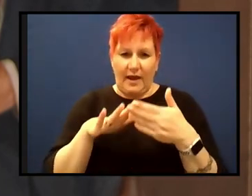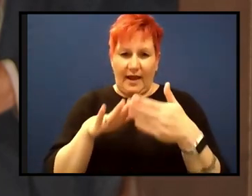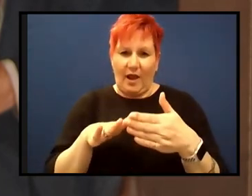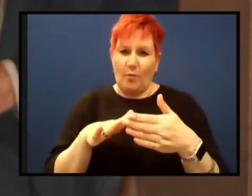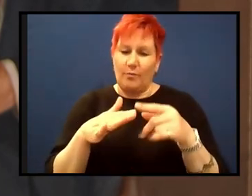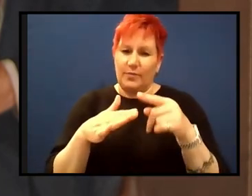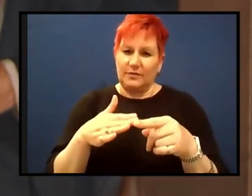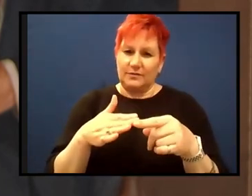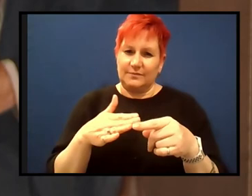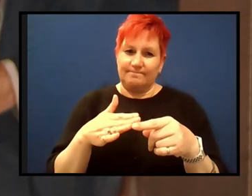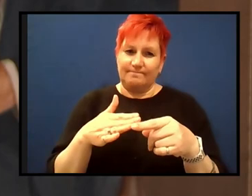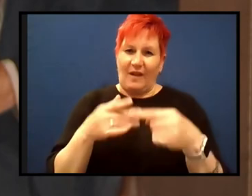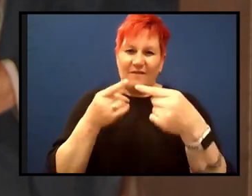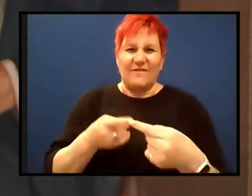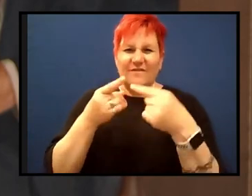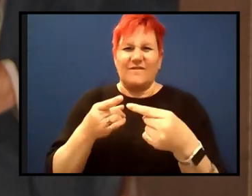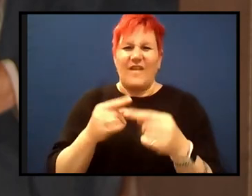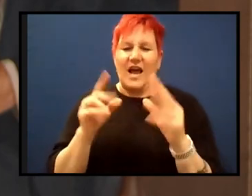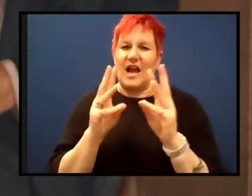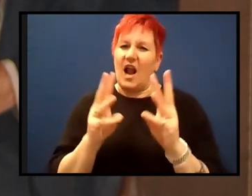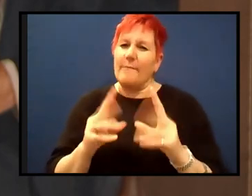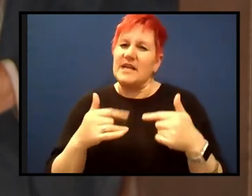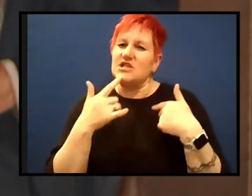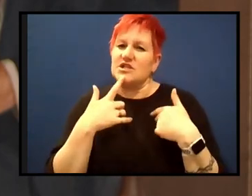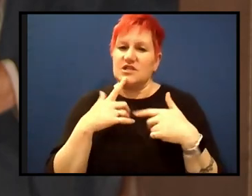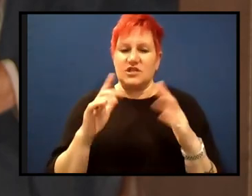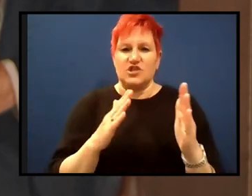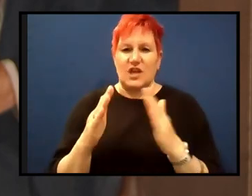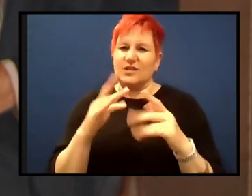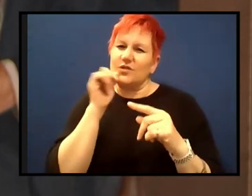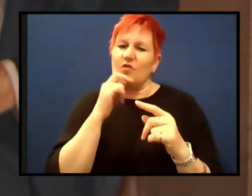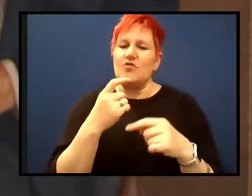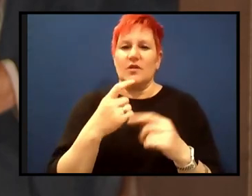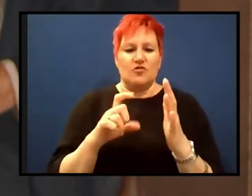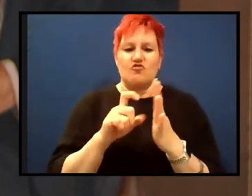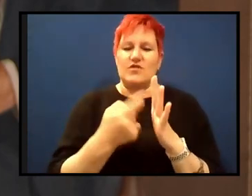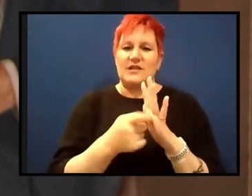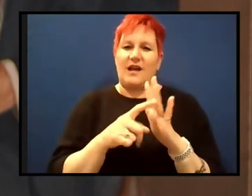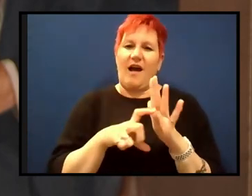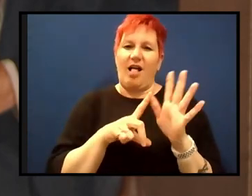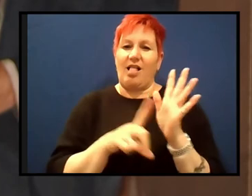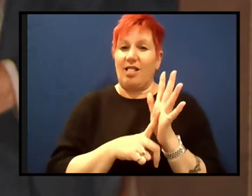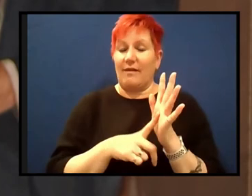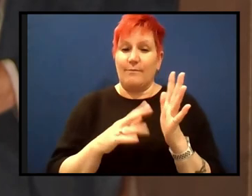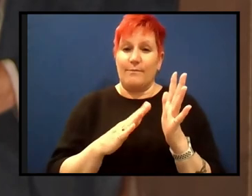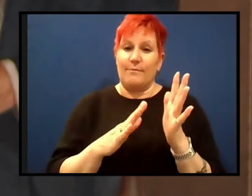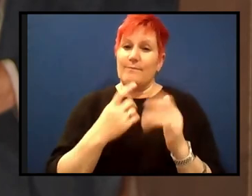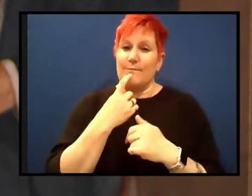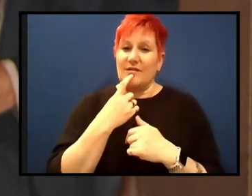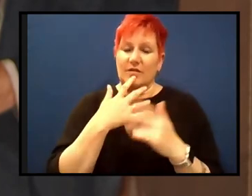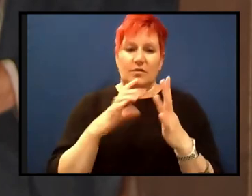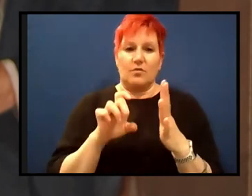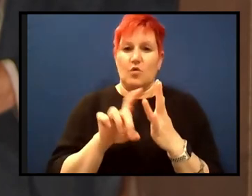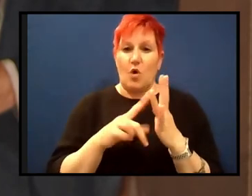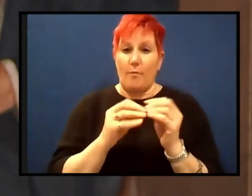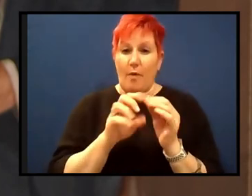metals and, and, and they are a bunch of things like, uh, cobalt and, and gallium and lithium, et cetera. And, and, and so